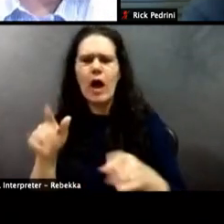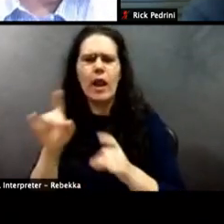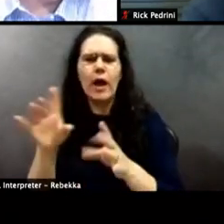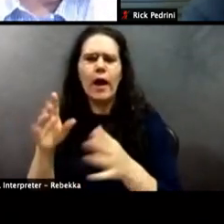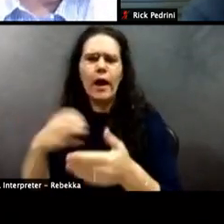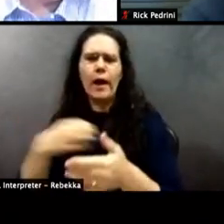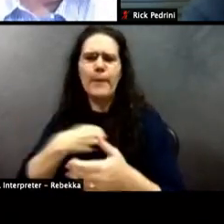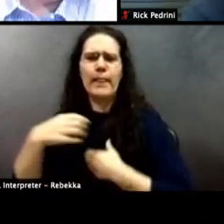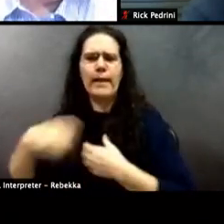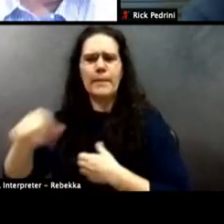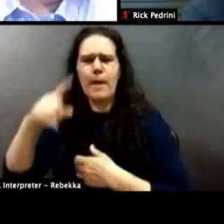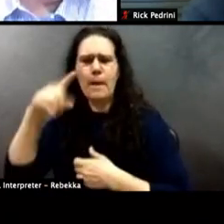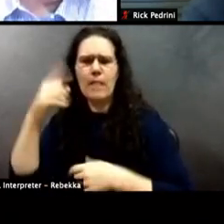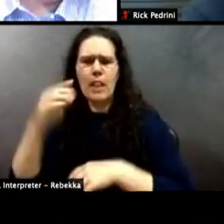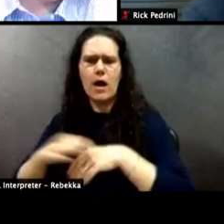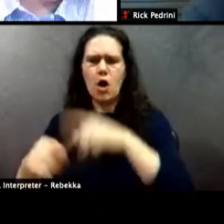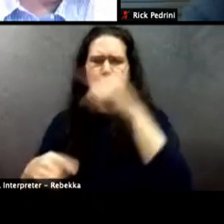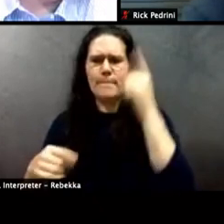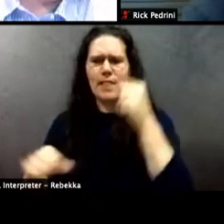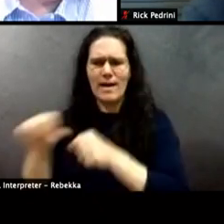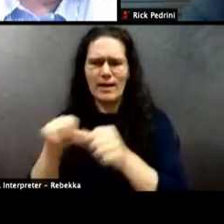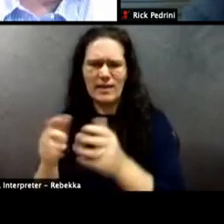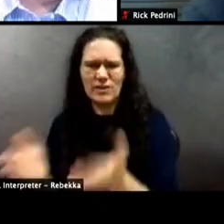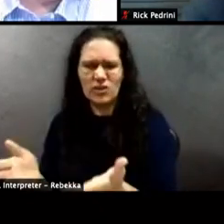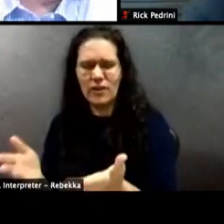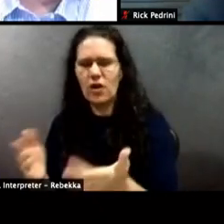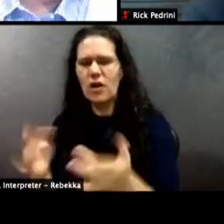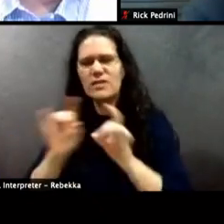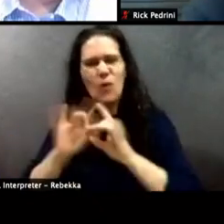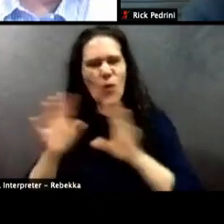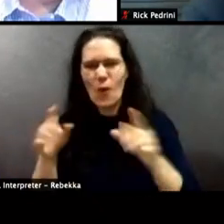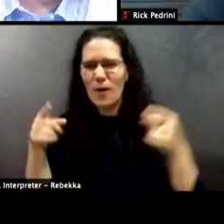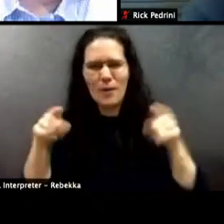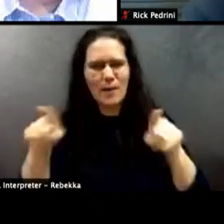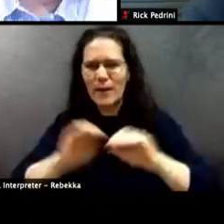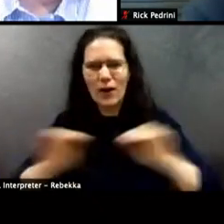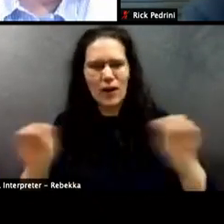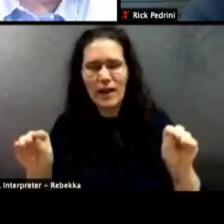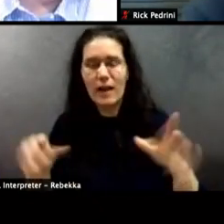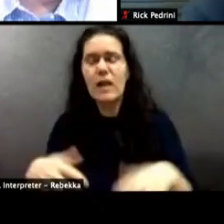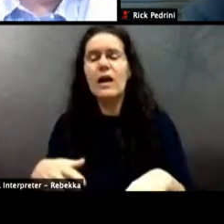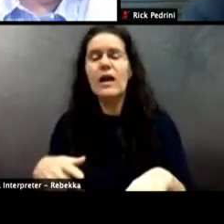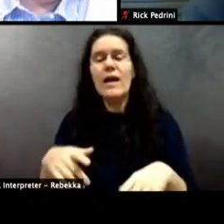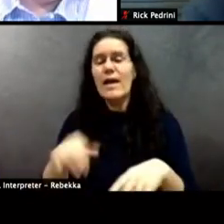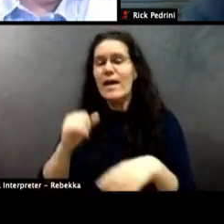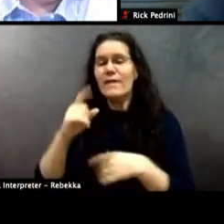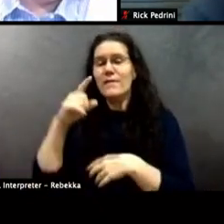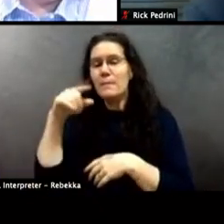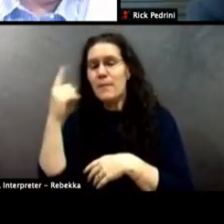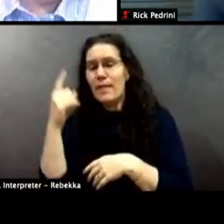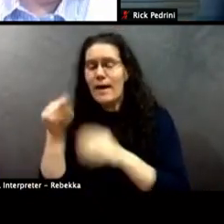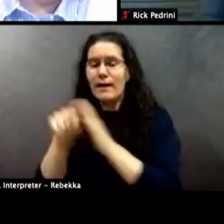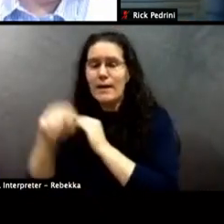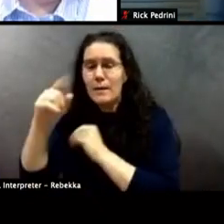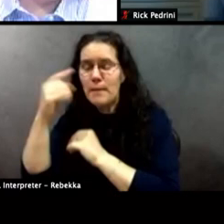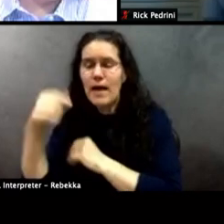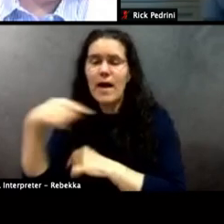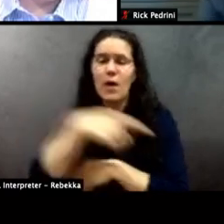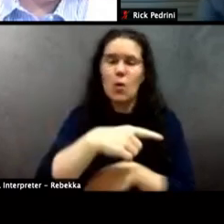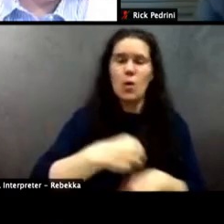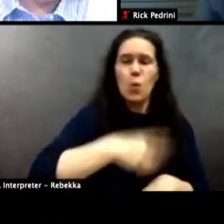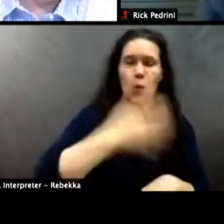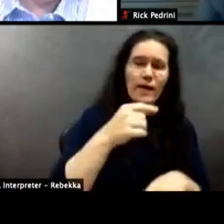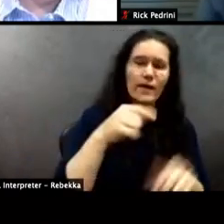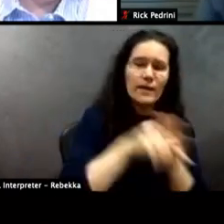white citizens kill white citizens, proximity, black citizens kill black citizens, Latinx folks in their own communities will commit